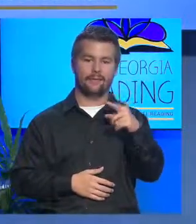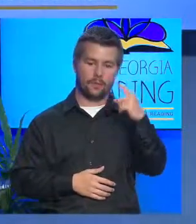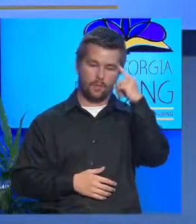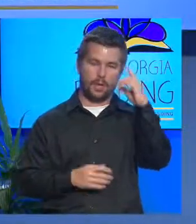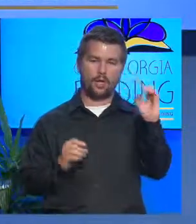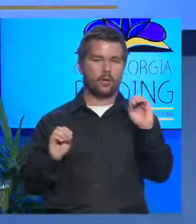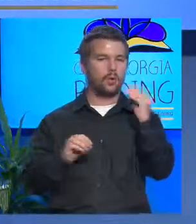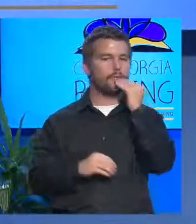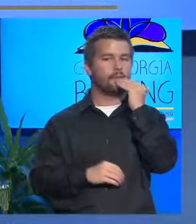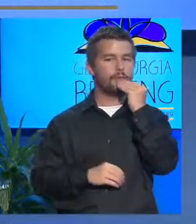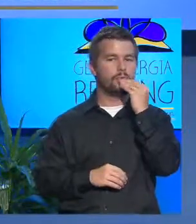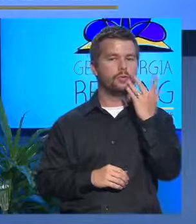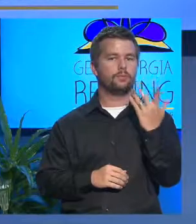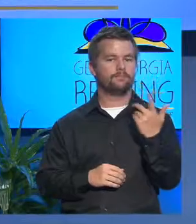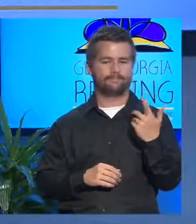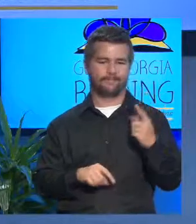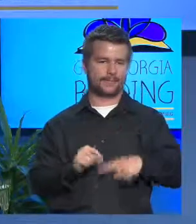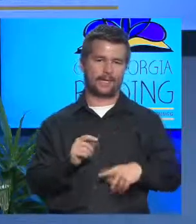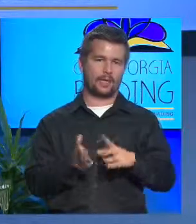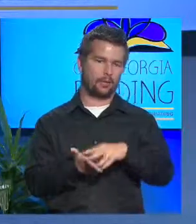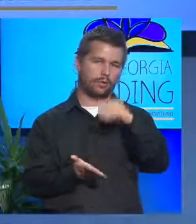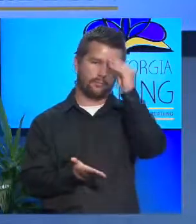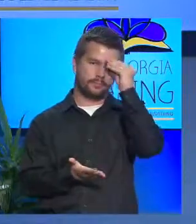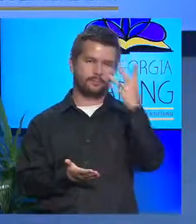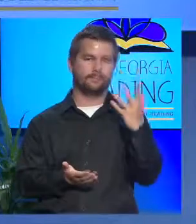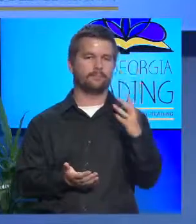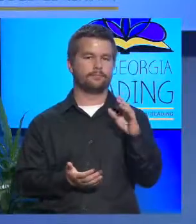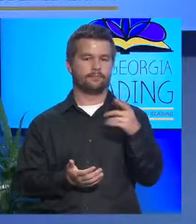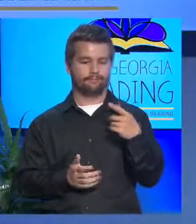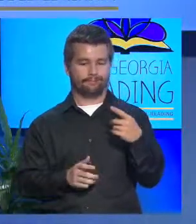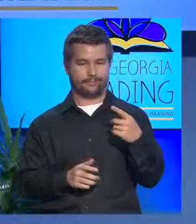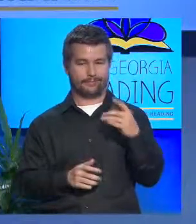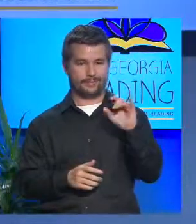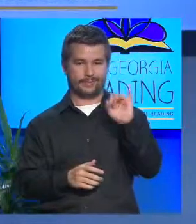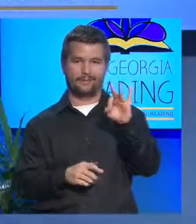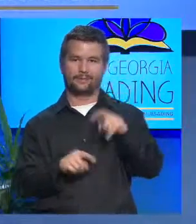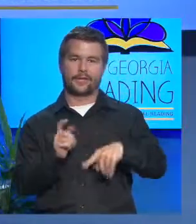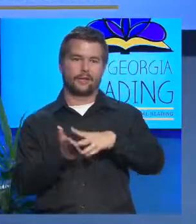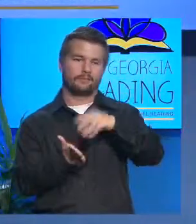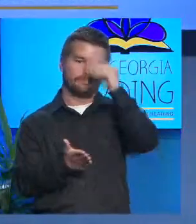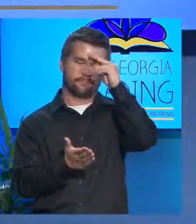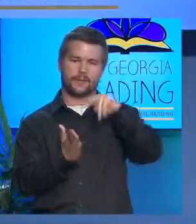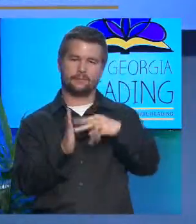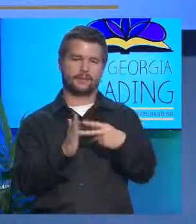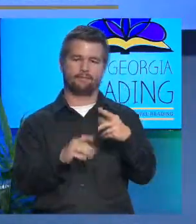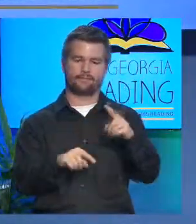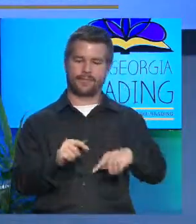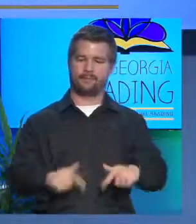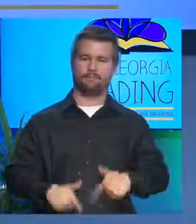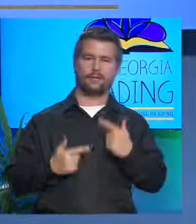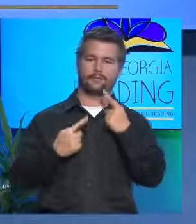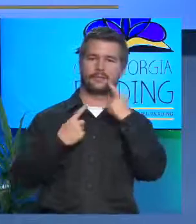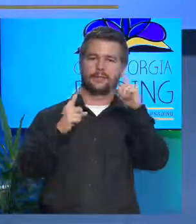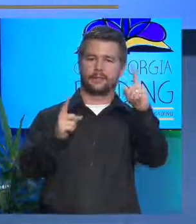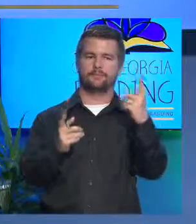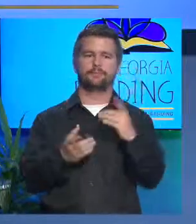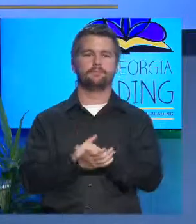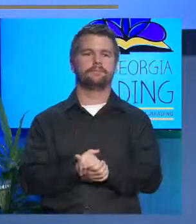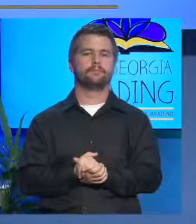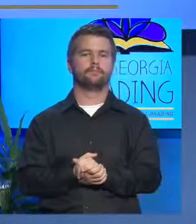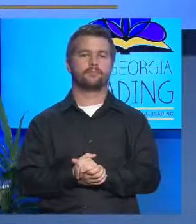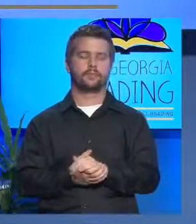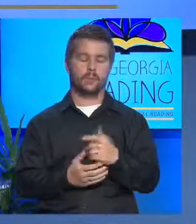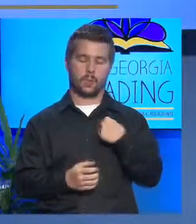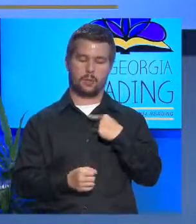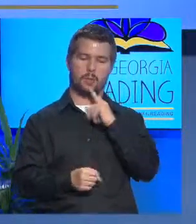brain, you can't learn. And if you can't learn, you can't succeed in life. So what I promise